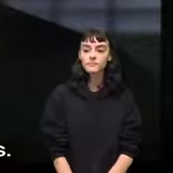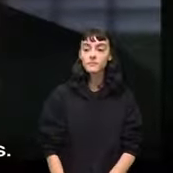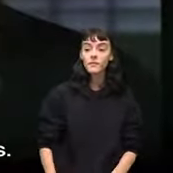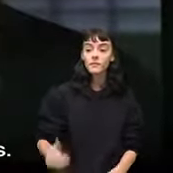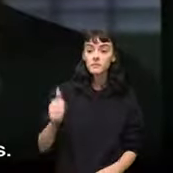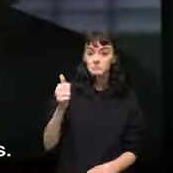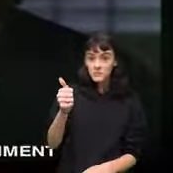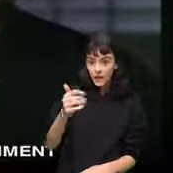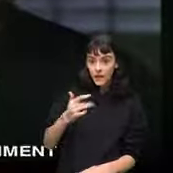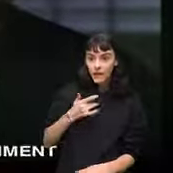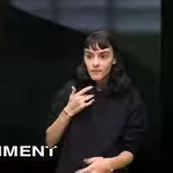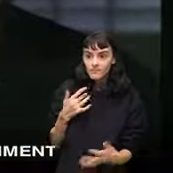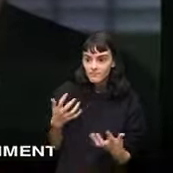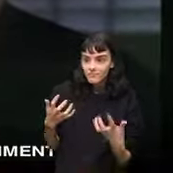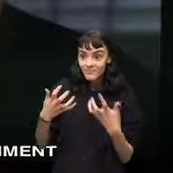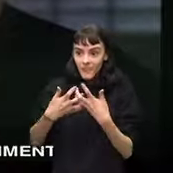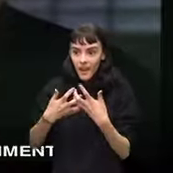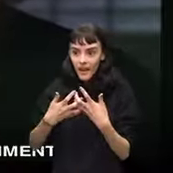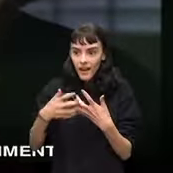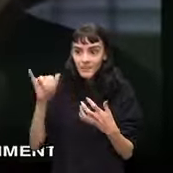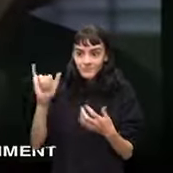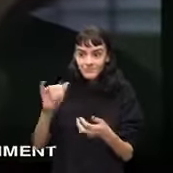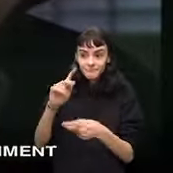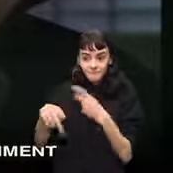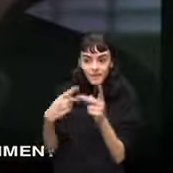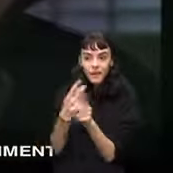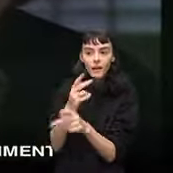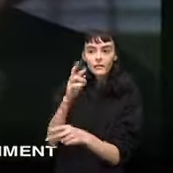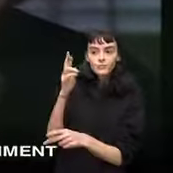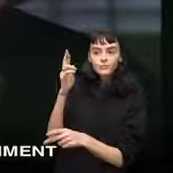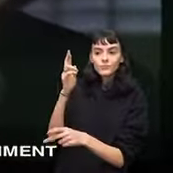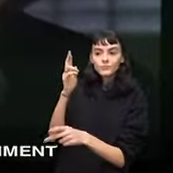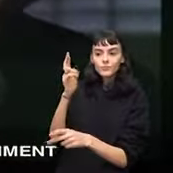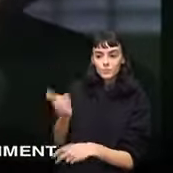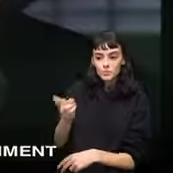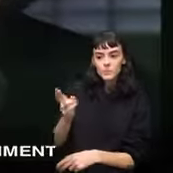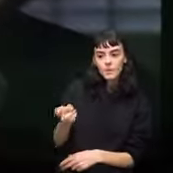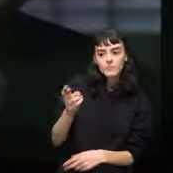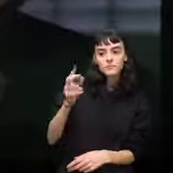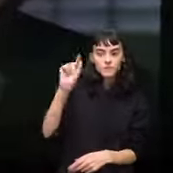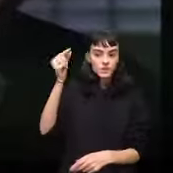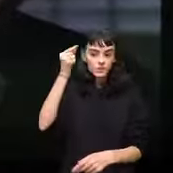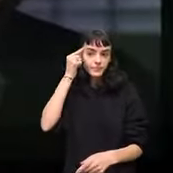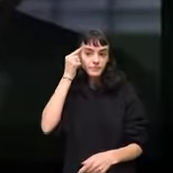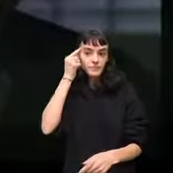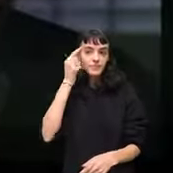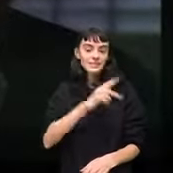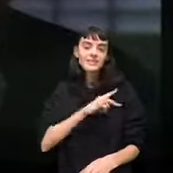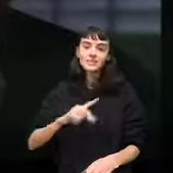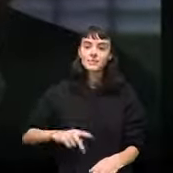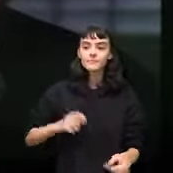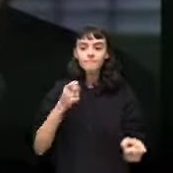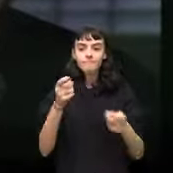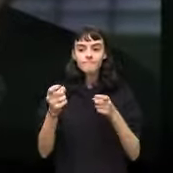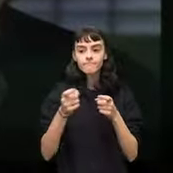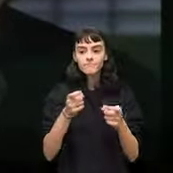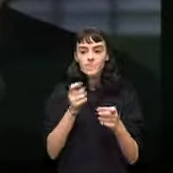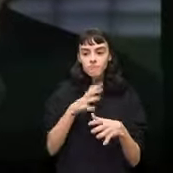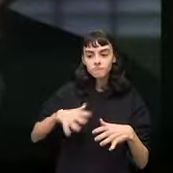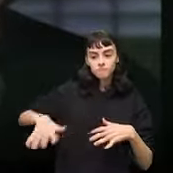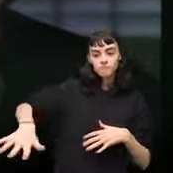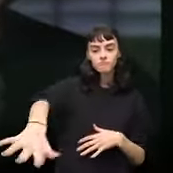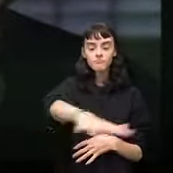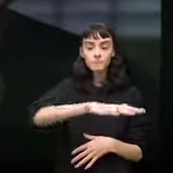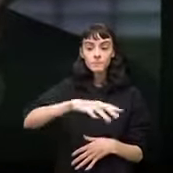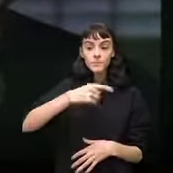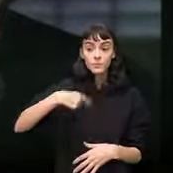principle in the business. This is the difference between a republican and government and a monarchy in the minds of